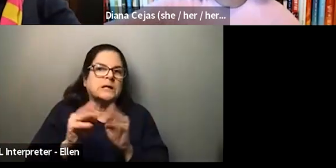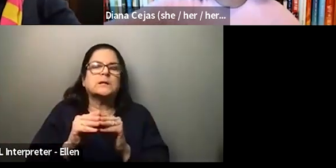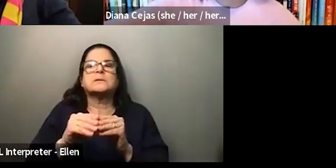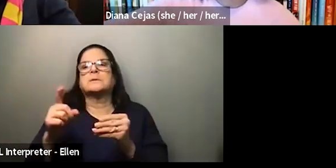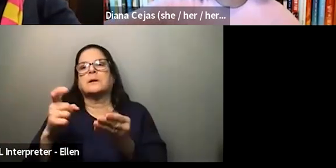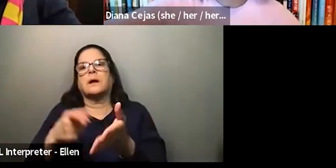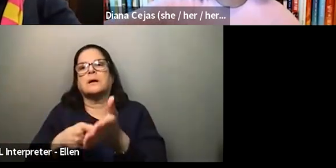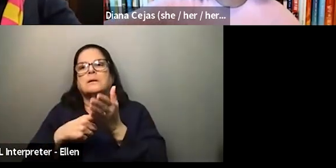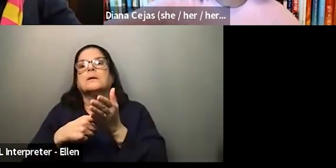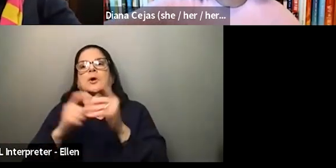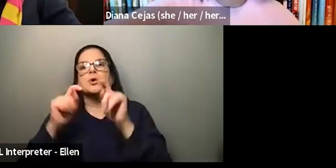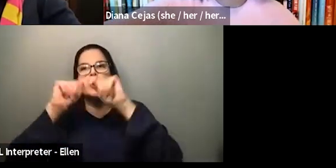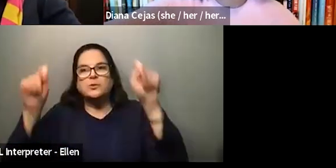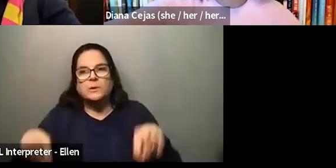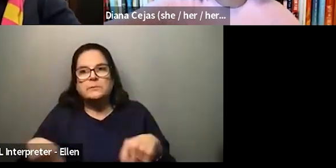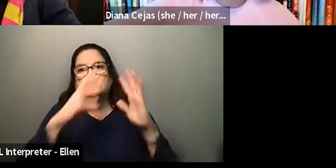I needed.